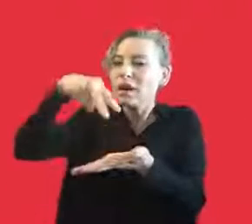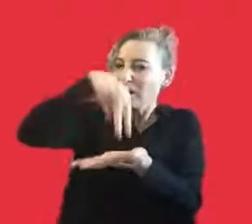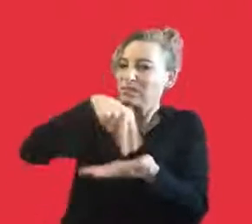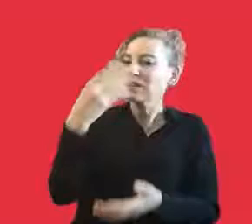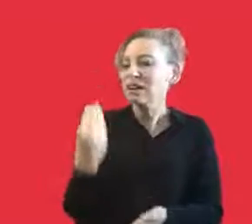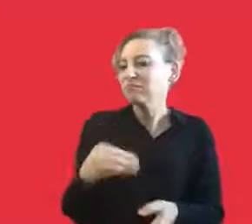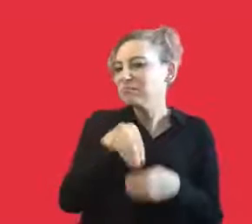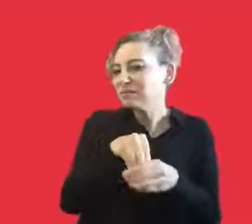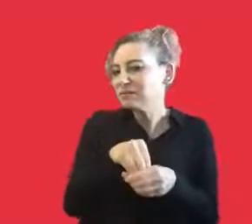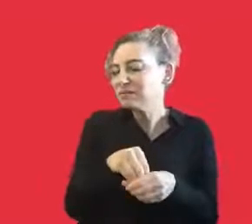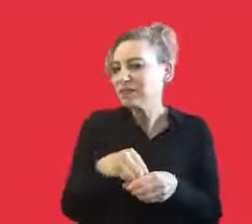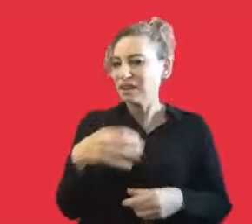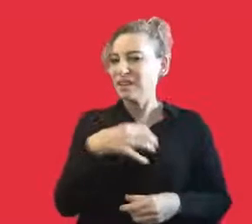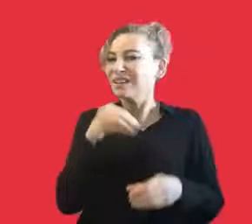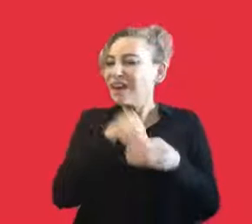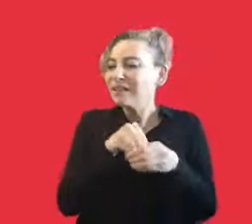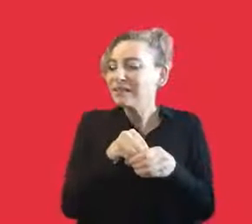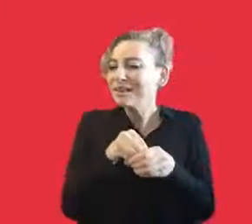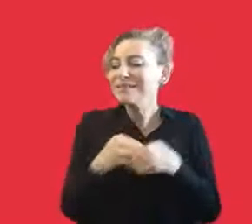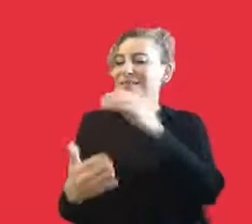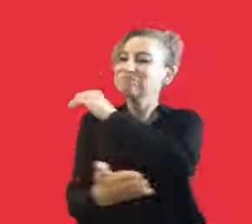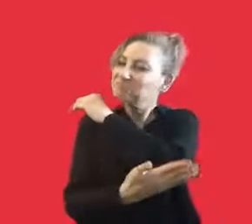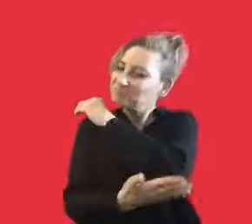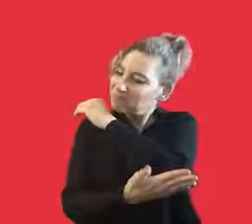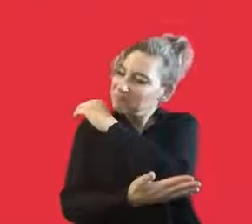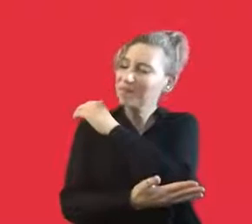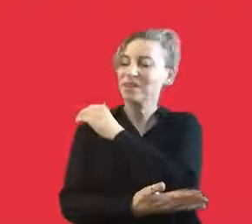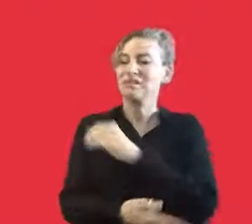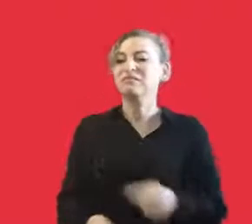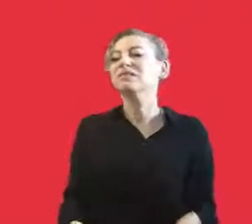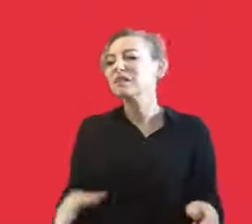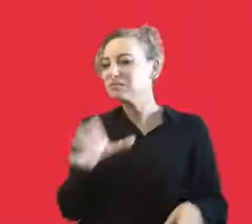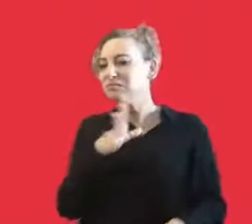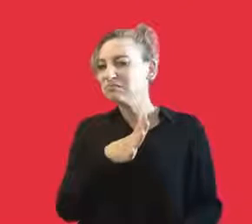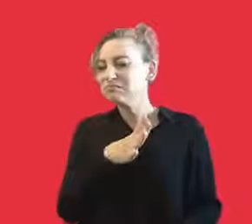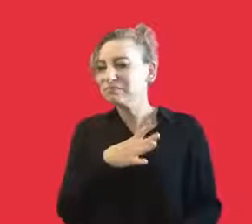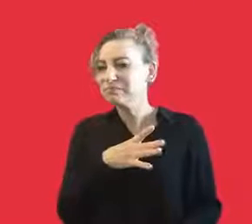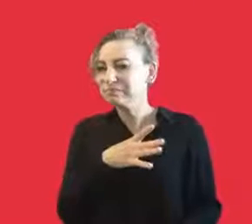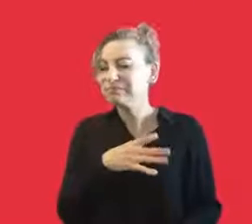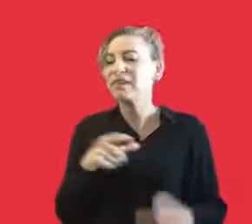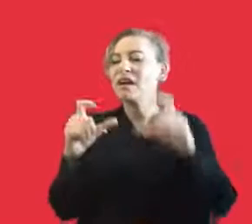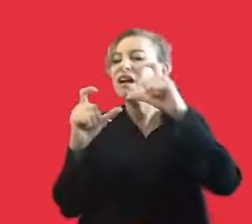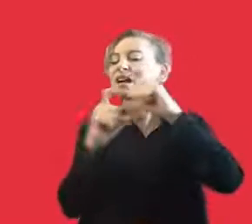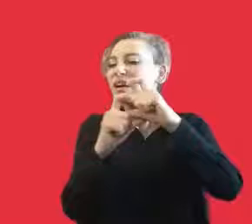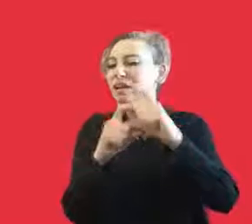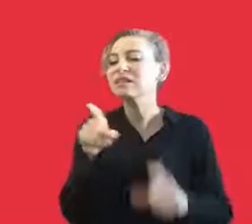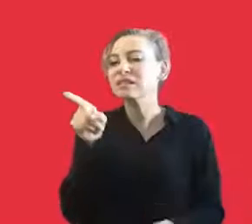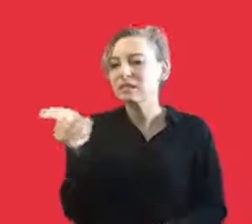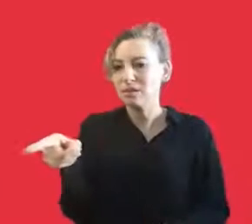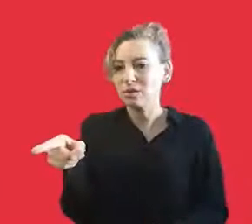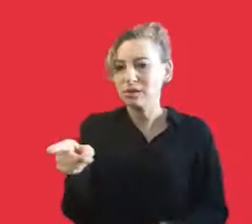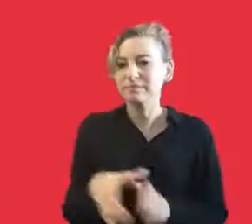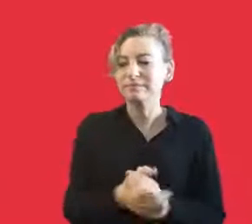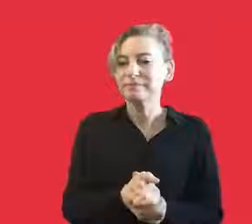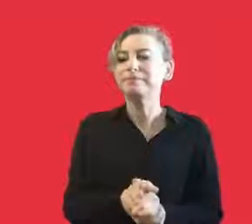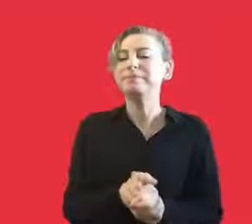show or theatre. I can say that in theatre, there is solidarity performance. And Galata Perform is the same because